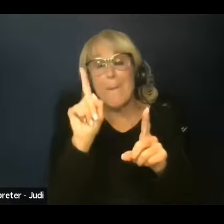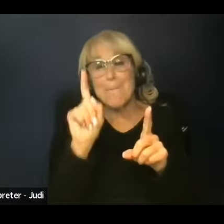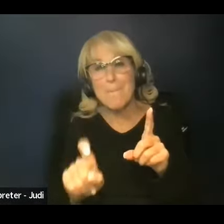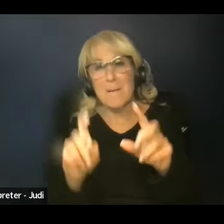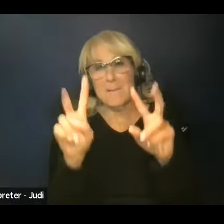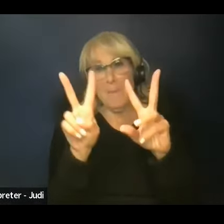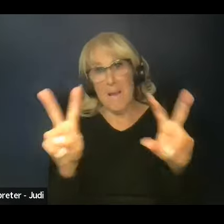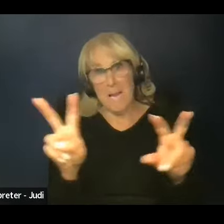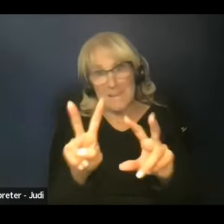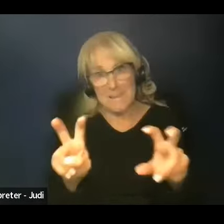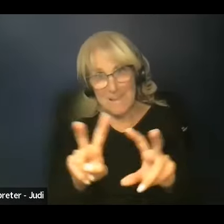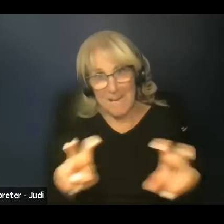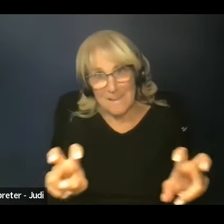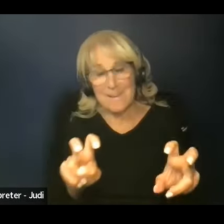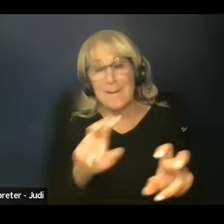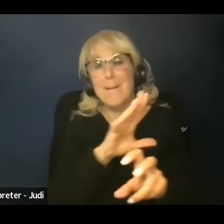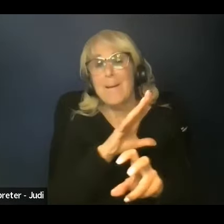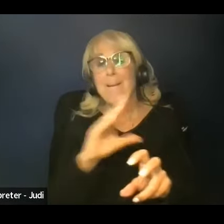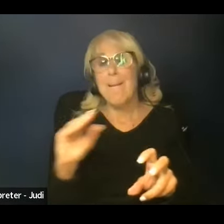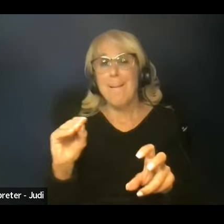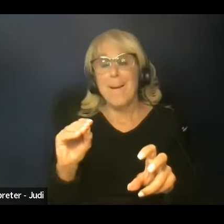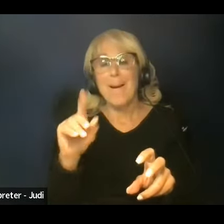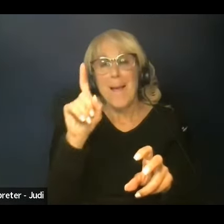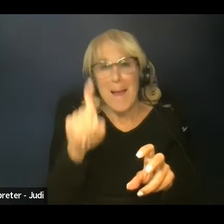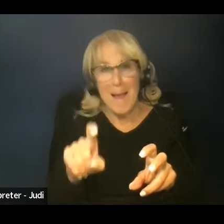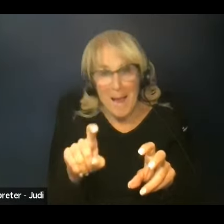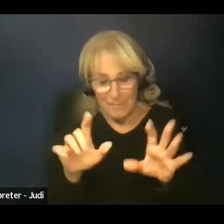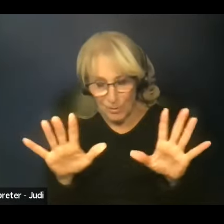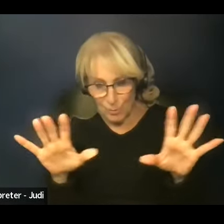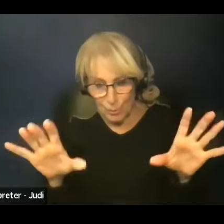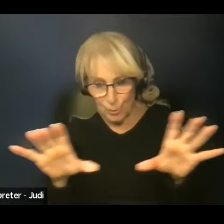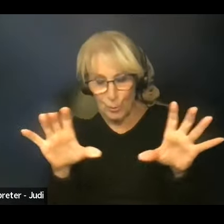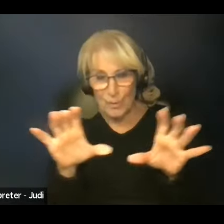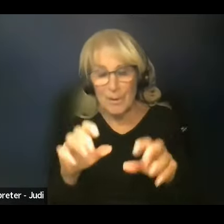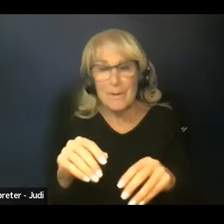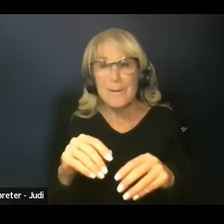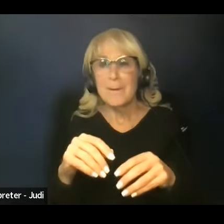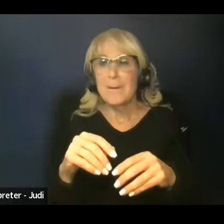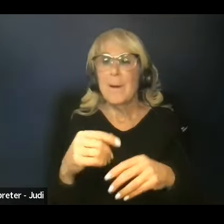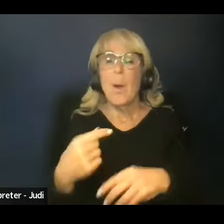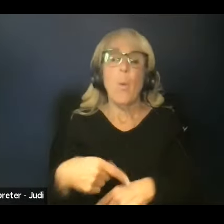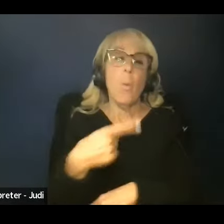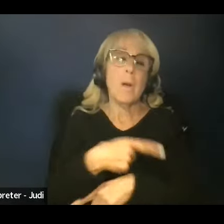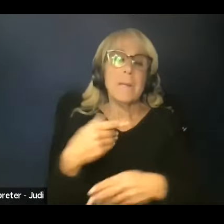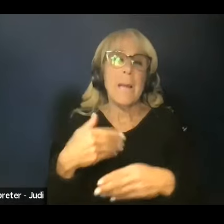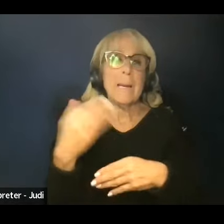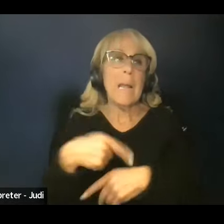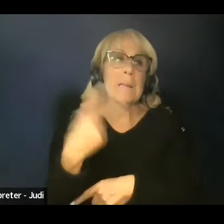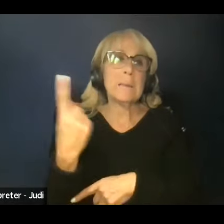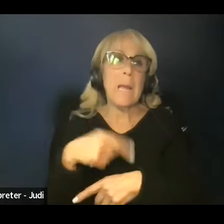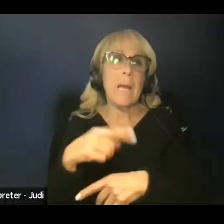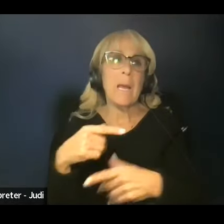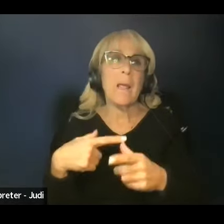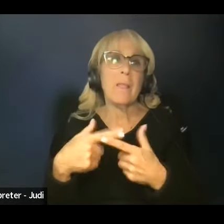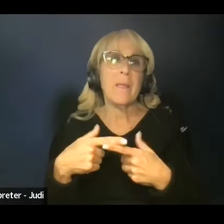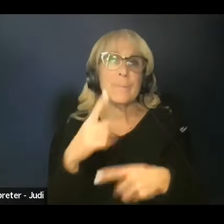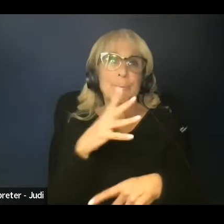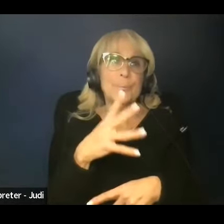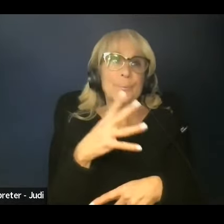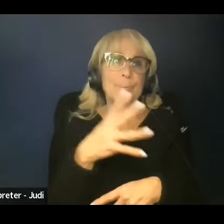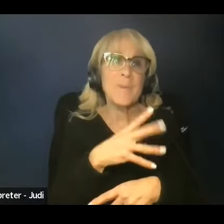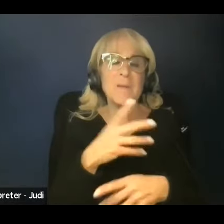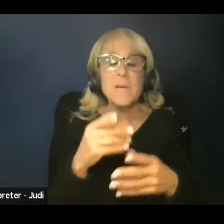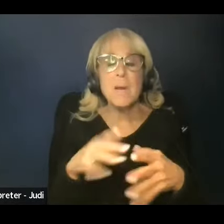and it has to be like done in a way like it's not from one day to another, but it's important to assess these issues